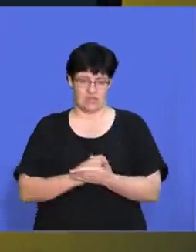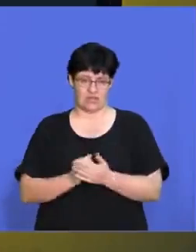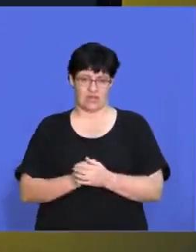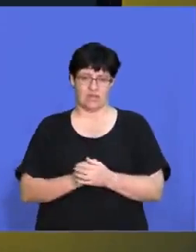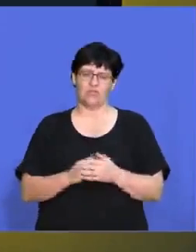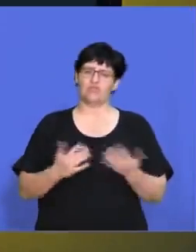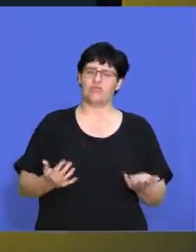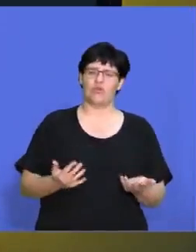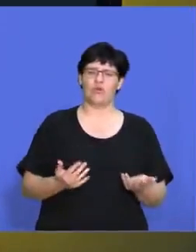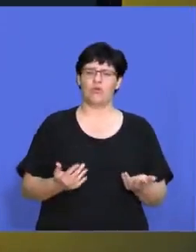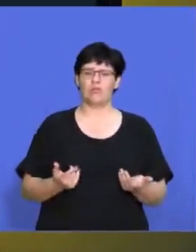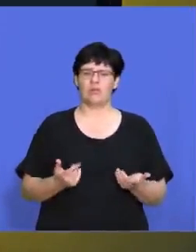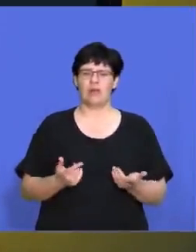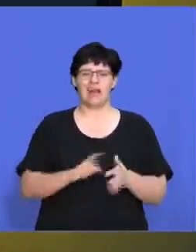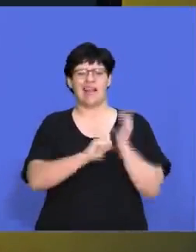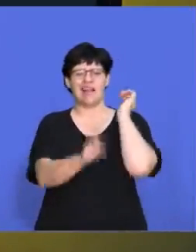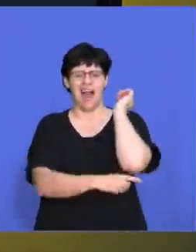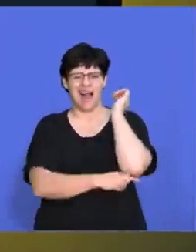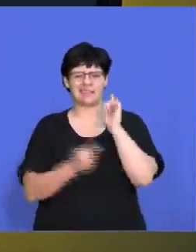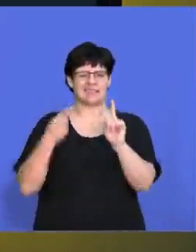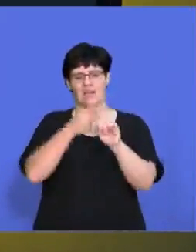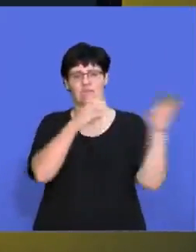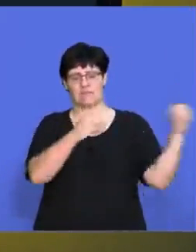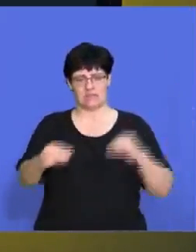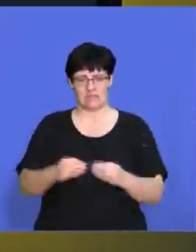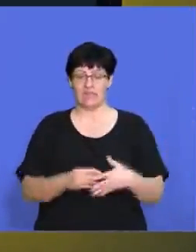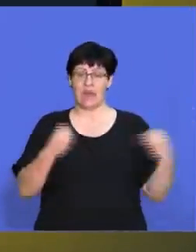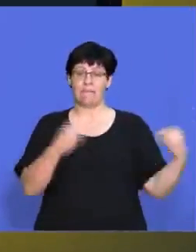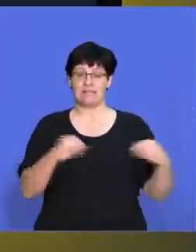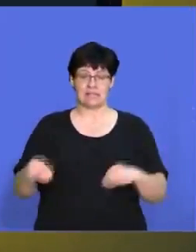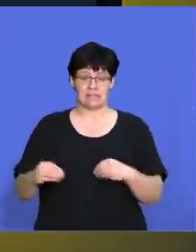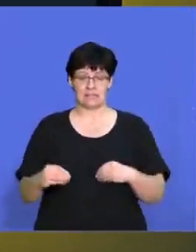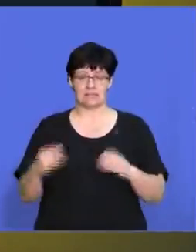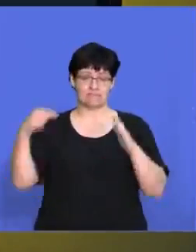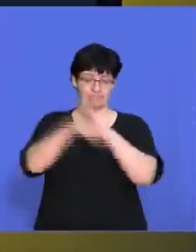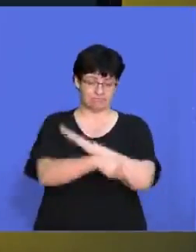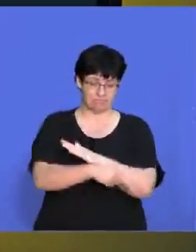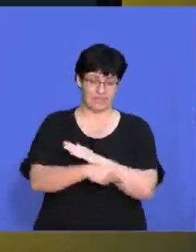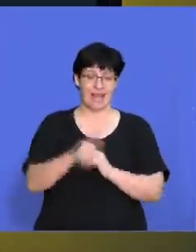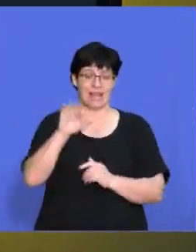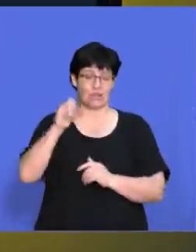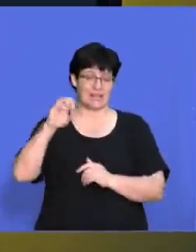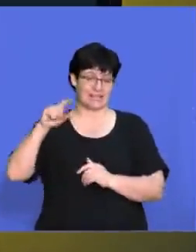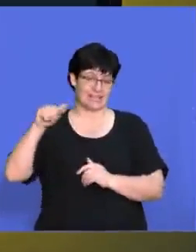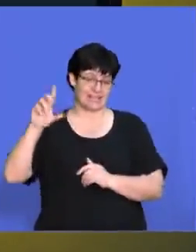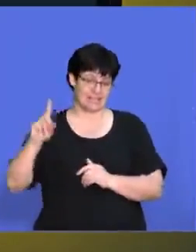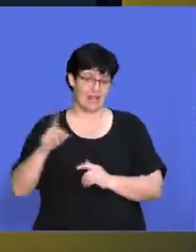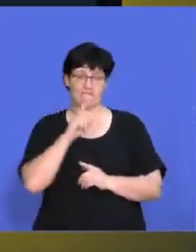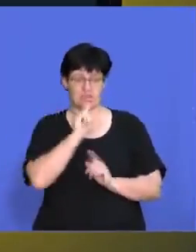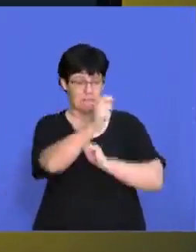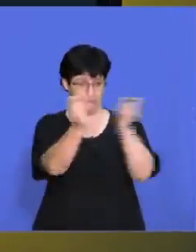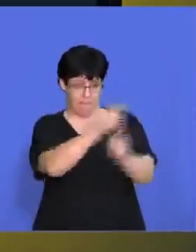So it's a it's a it's last resort for for company. So when a company gets liquidated, they'll they first will pay off all their